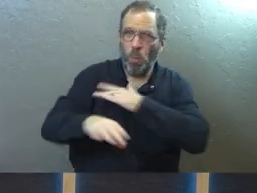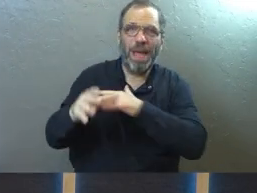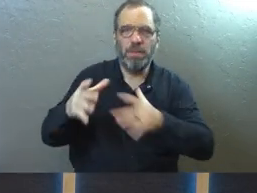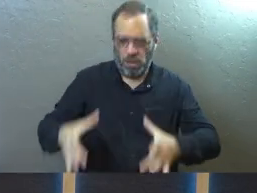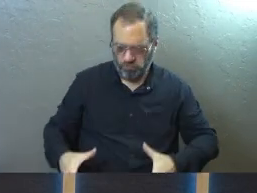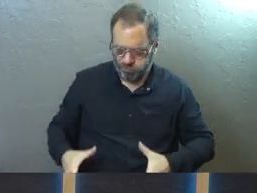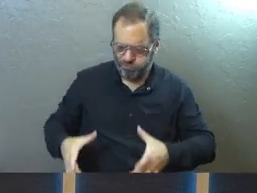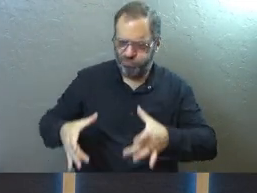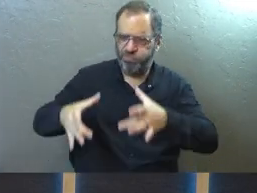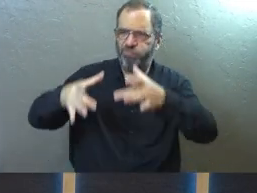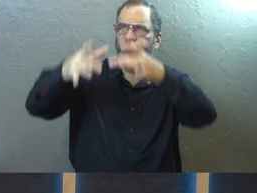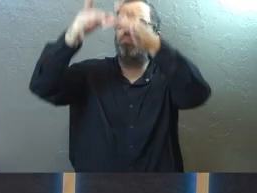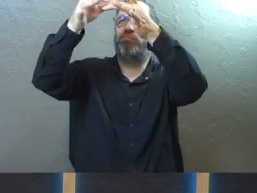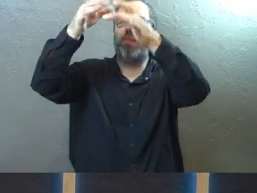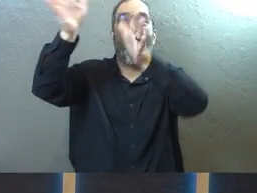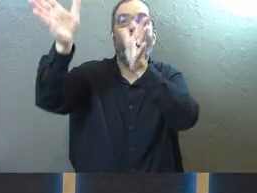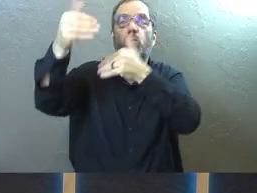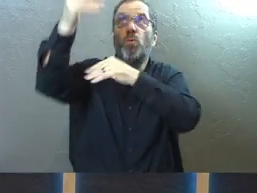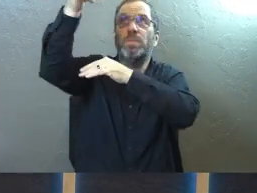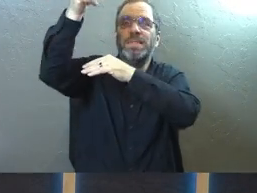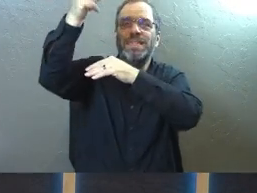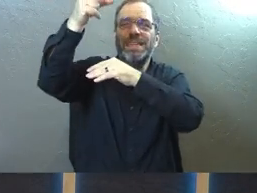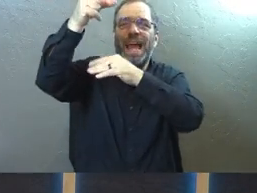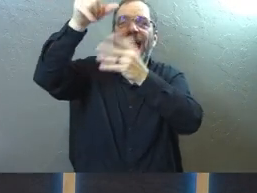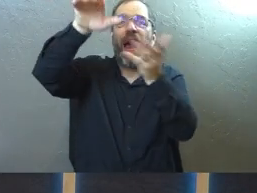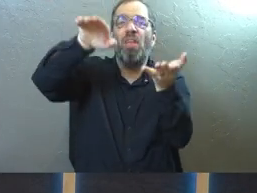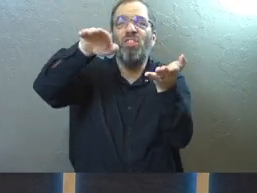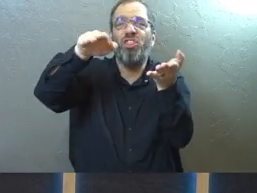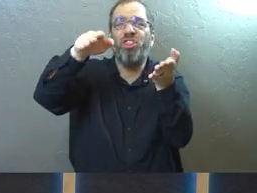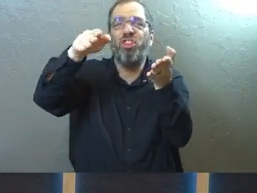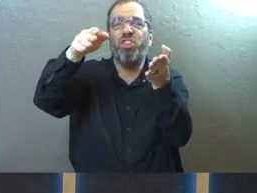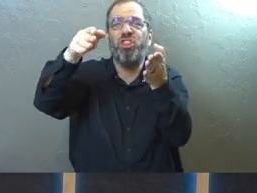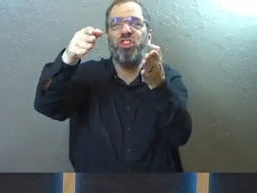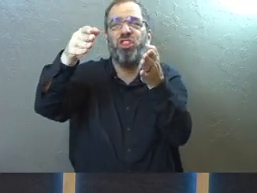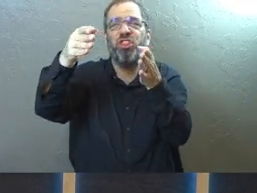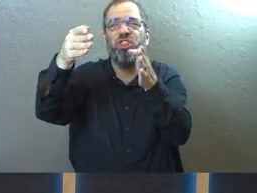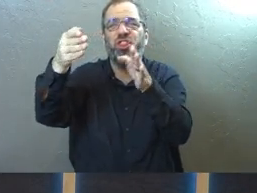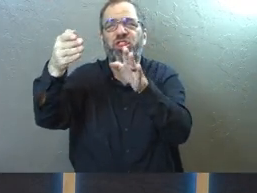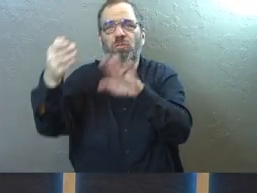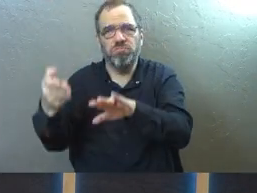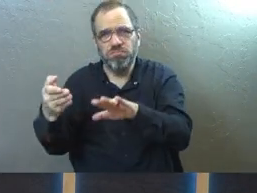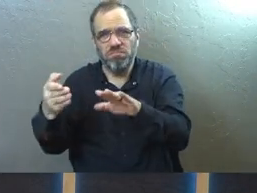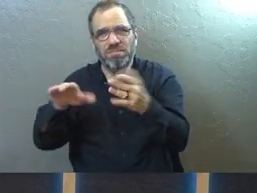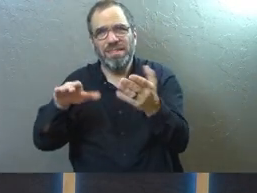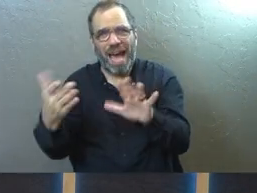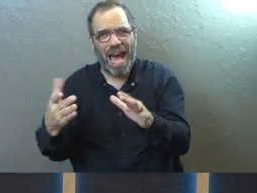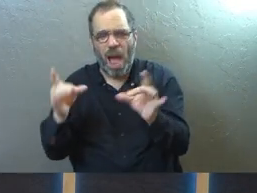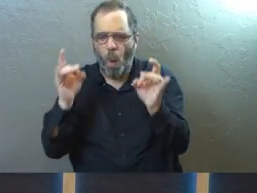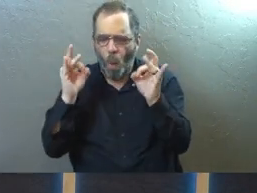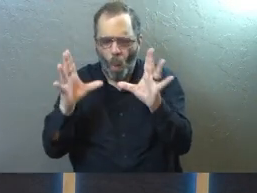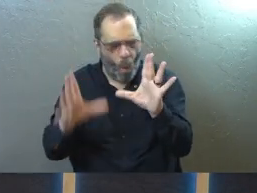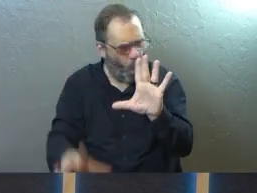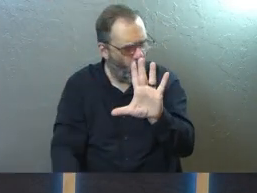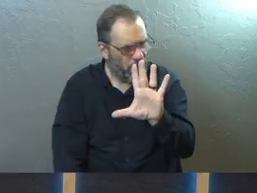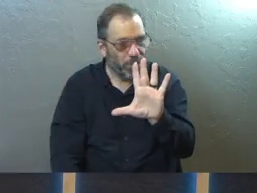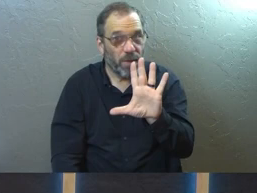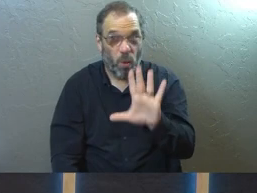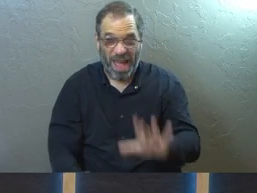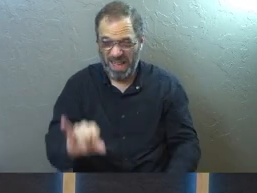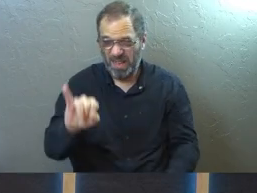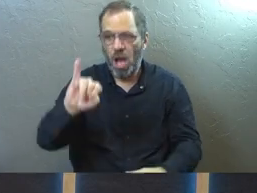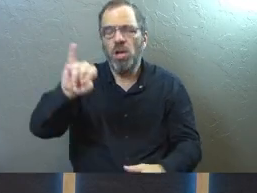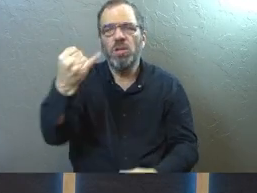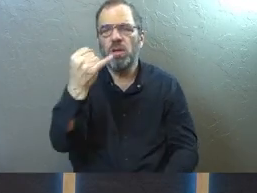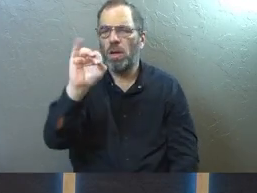tower room for five days and slowly died a painful death. I bring up